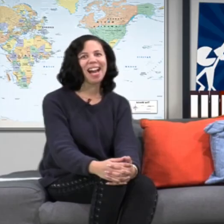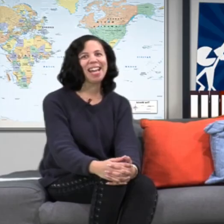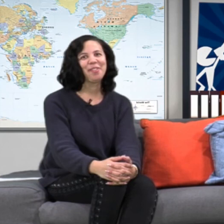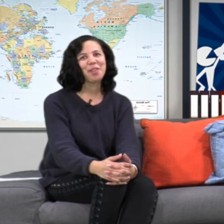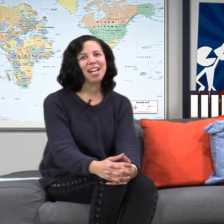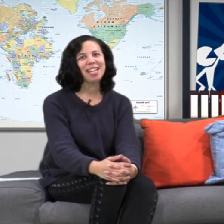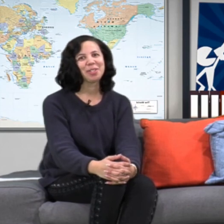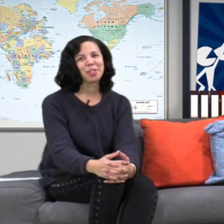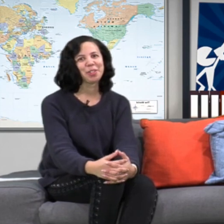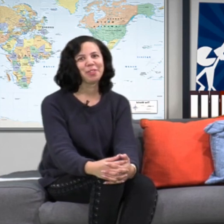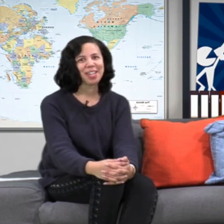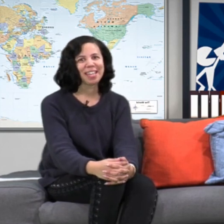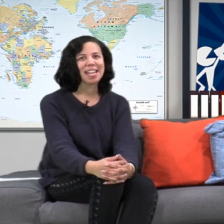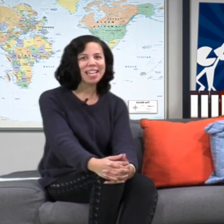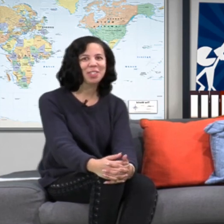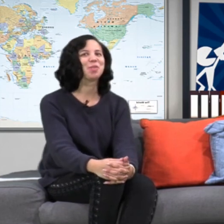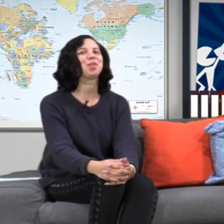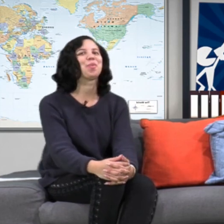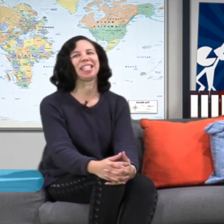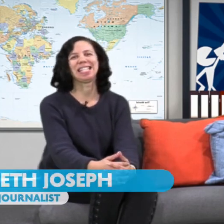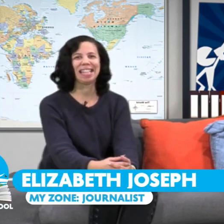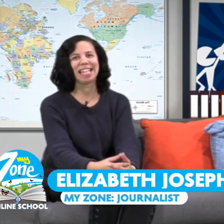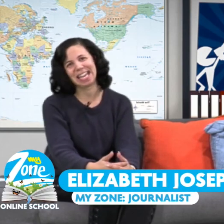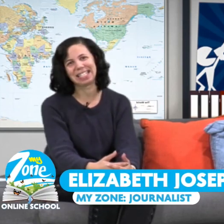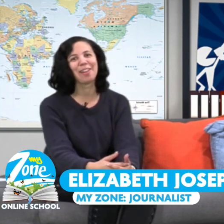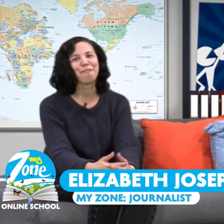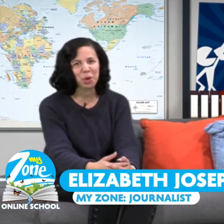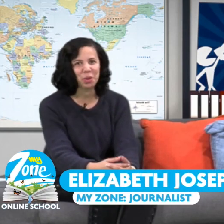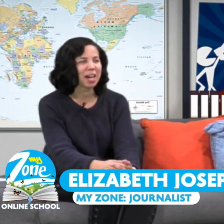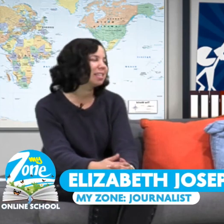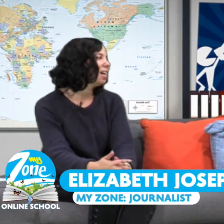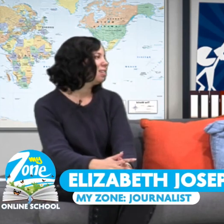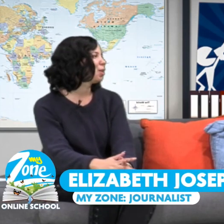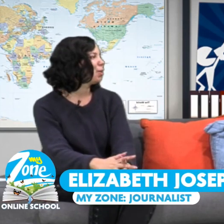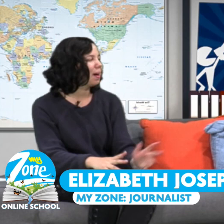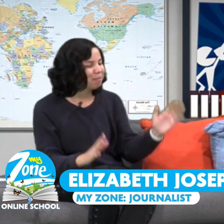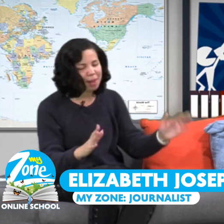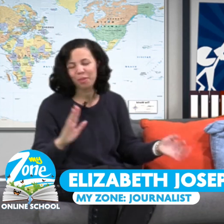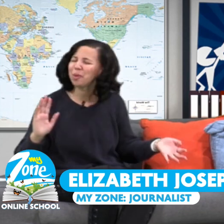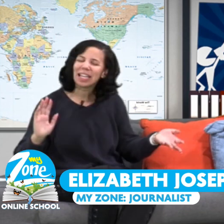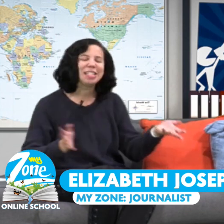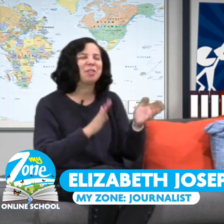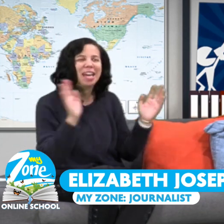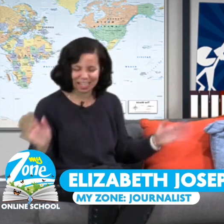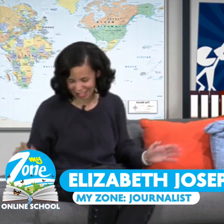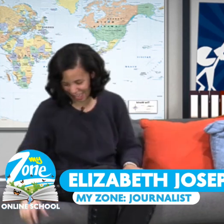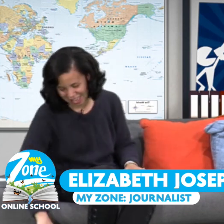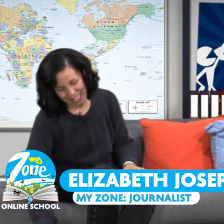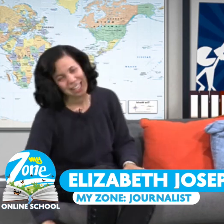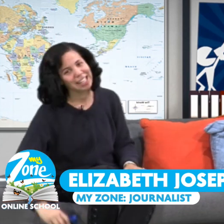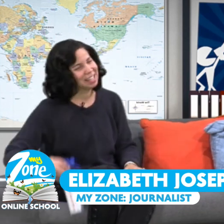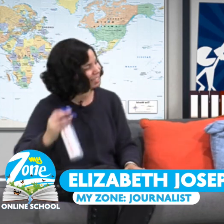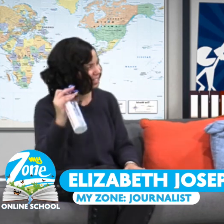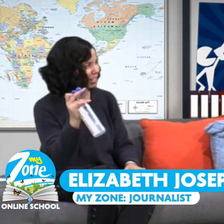hi everyone elizabeth joseph here again in studio with another guest for you guys so ma'am before we get into anything